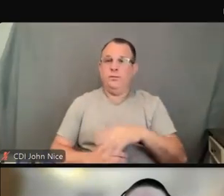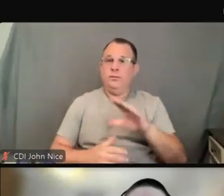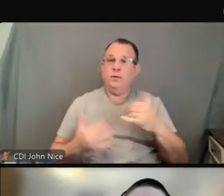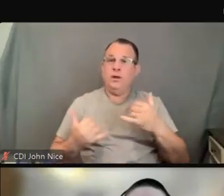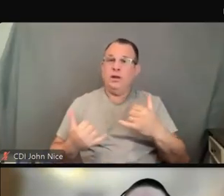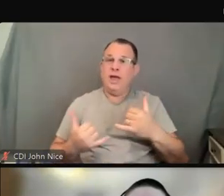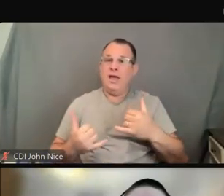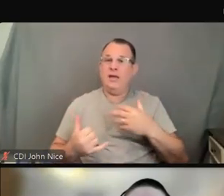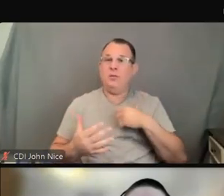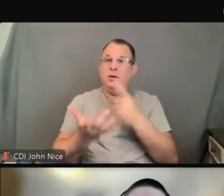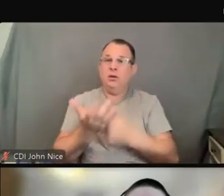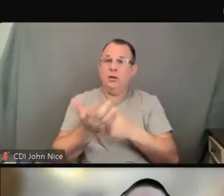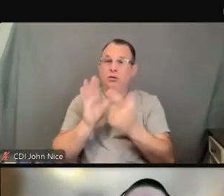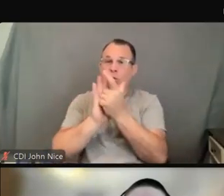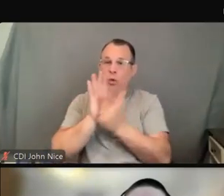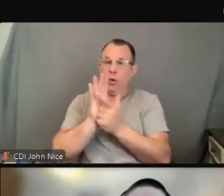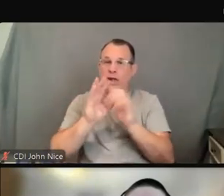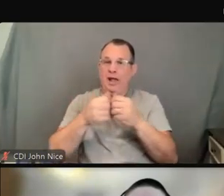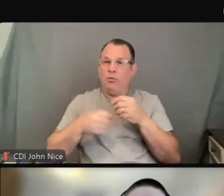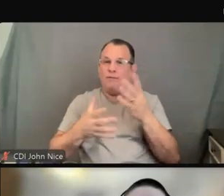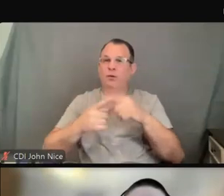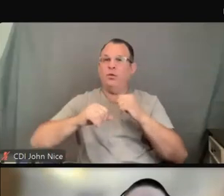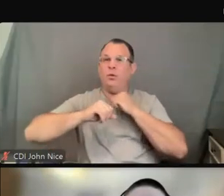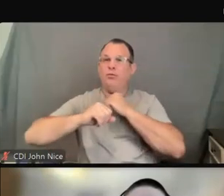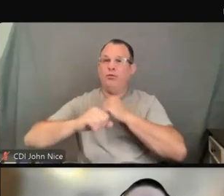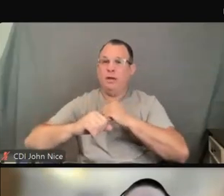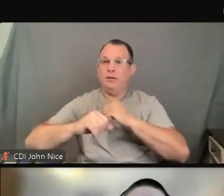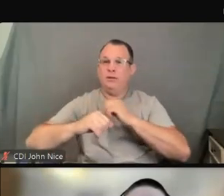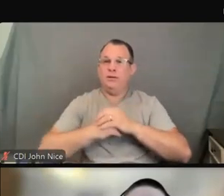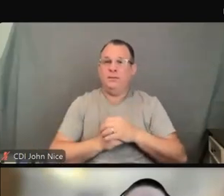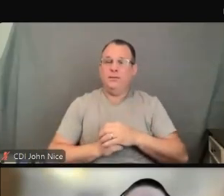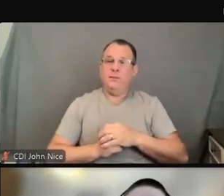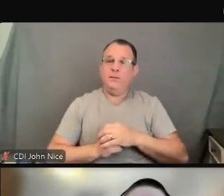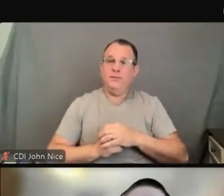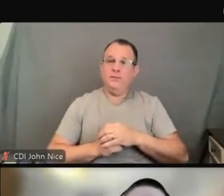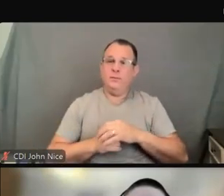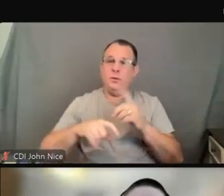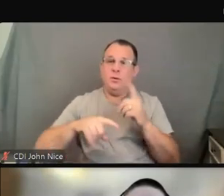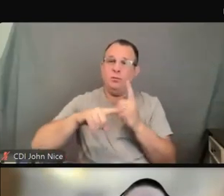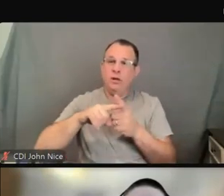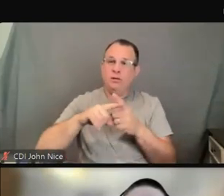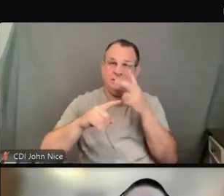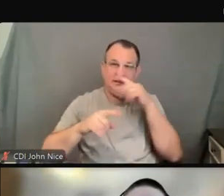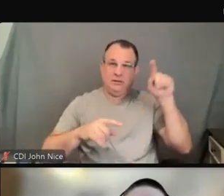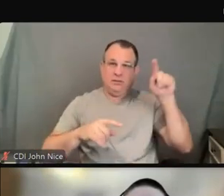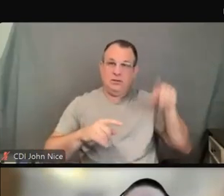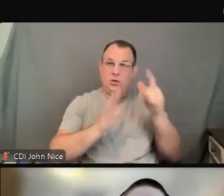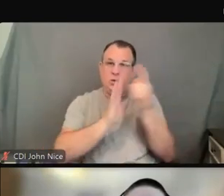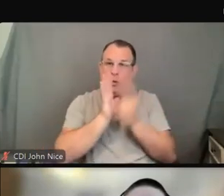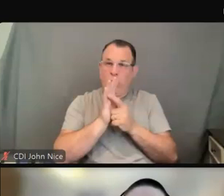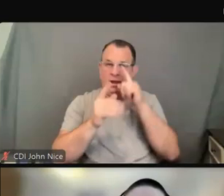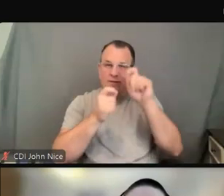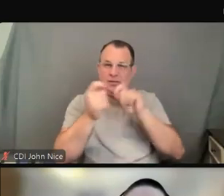individuals with disabilities. And they also require certain actions and certain